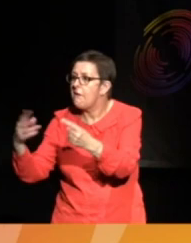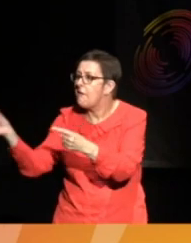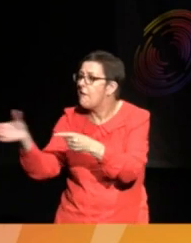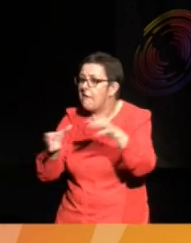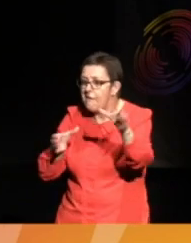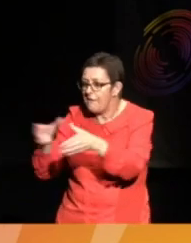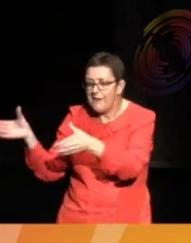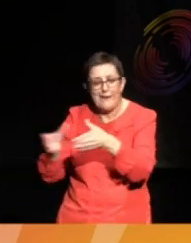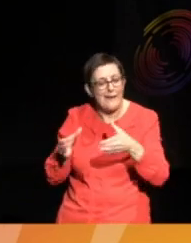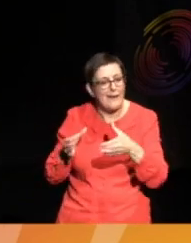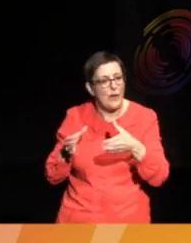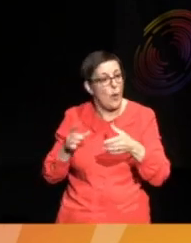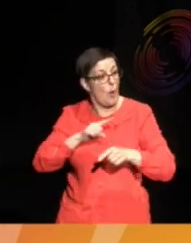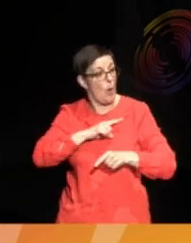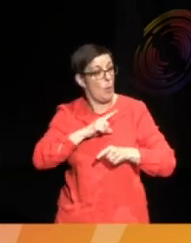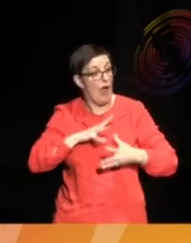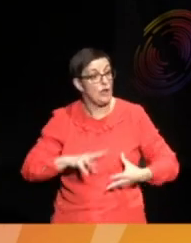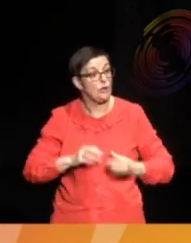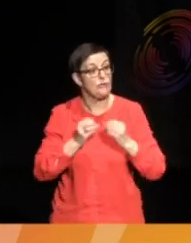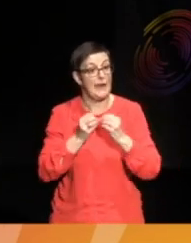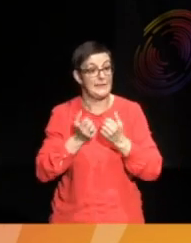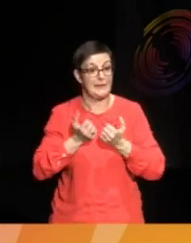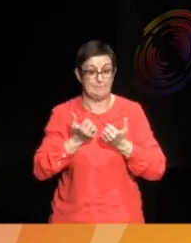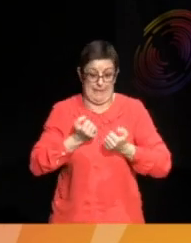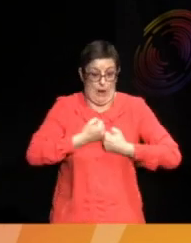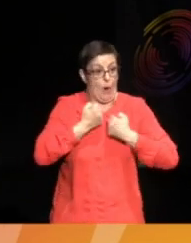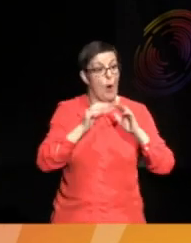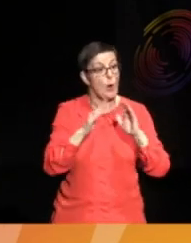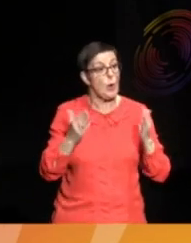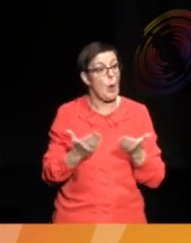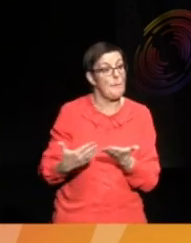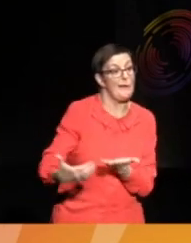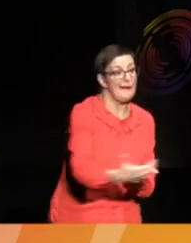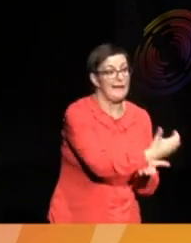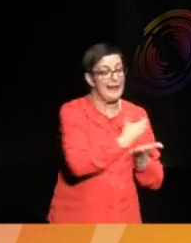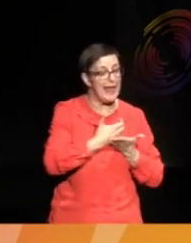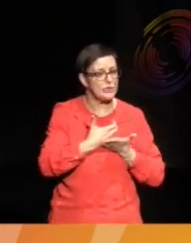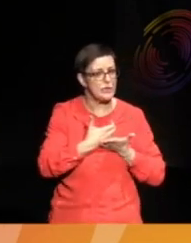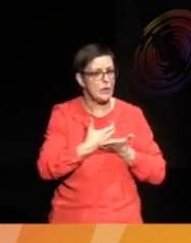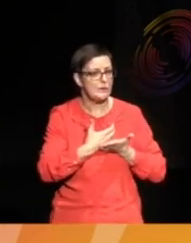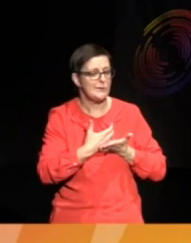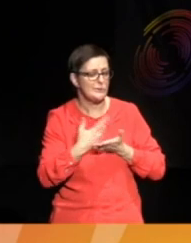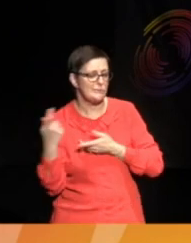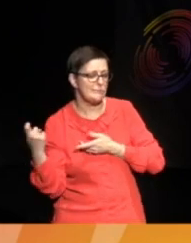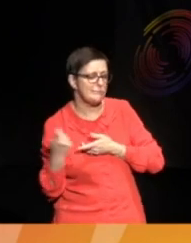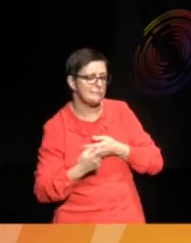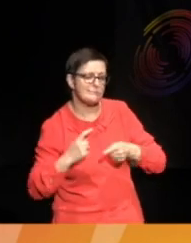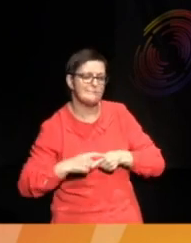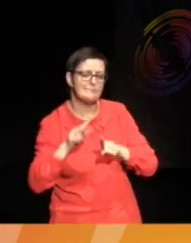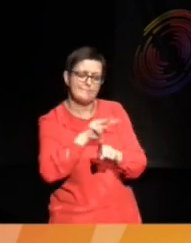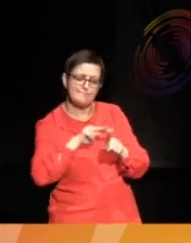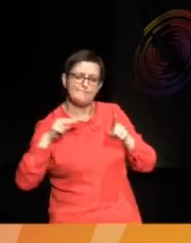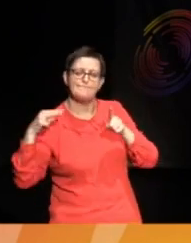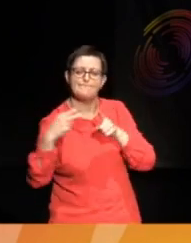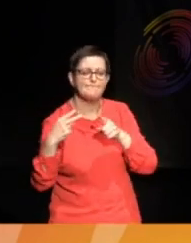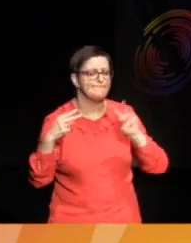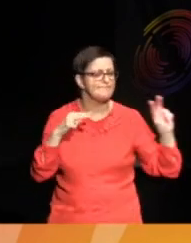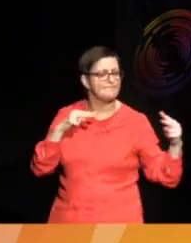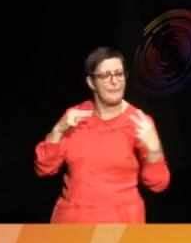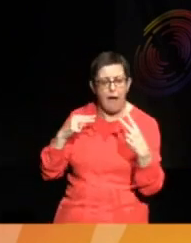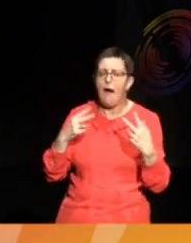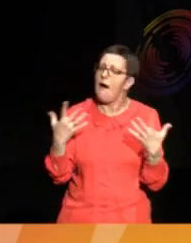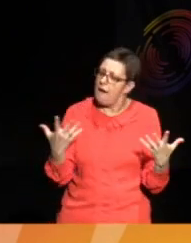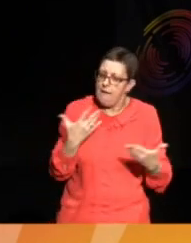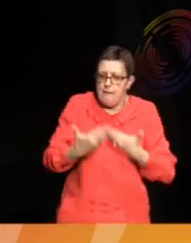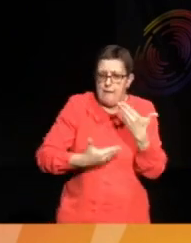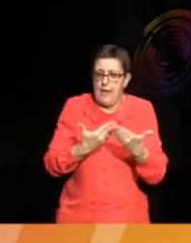particularly when you hold global collections that you might start to bring to the fore. And then that work around, you